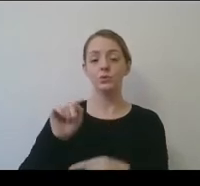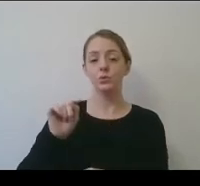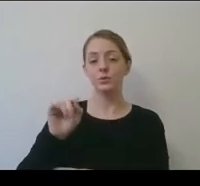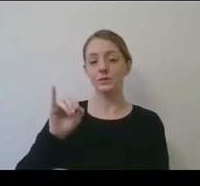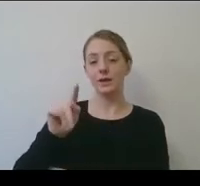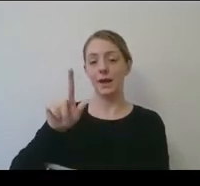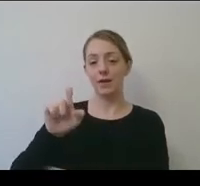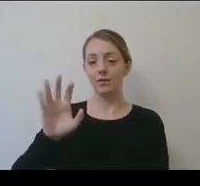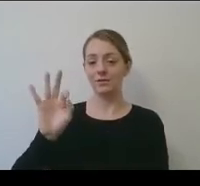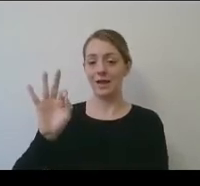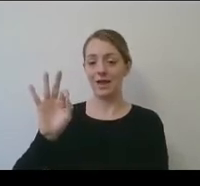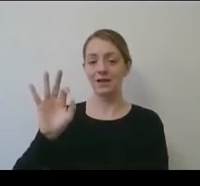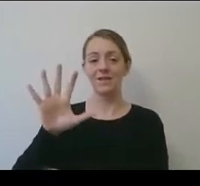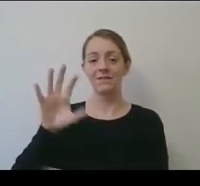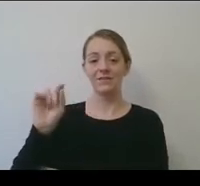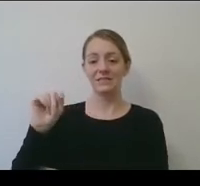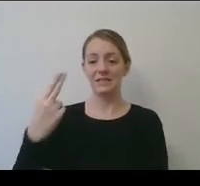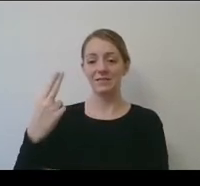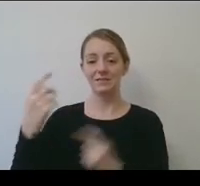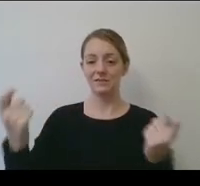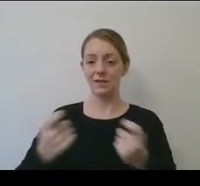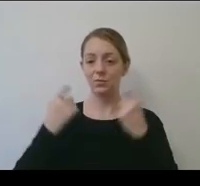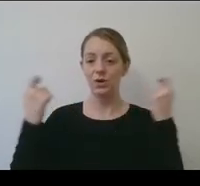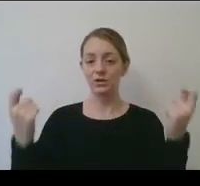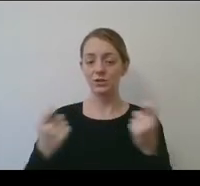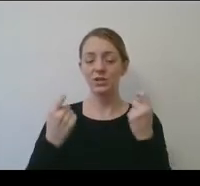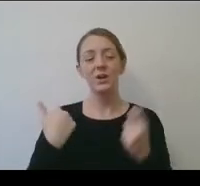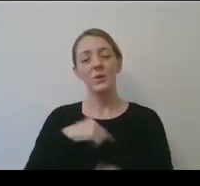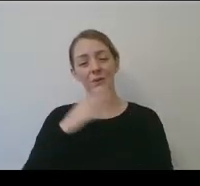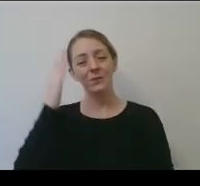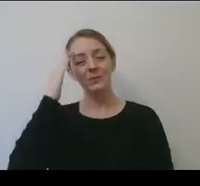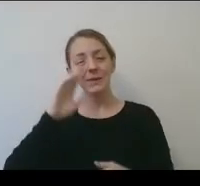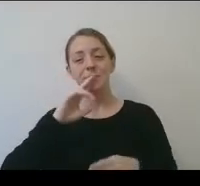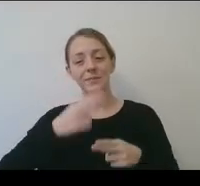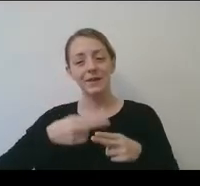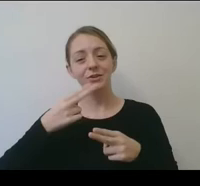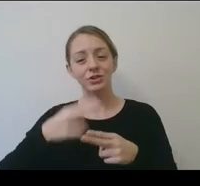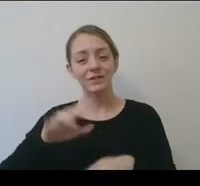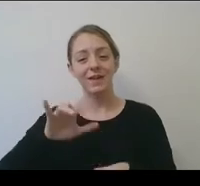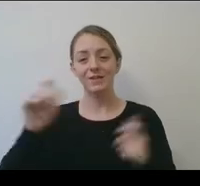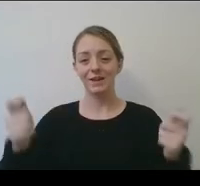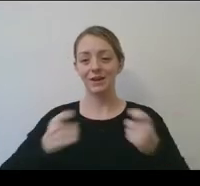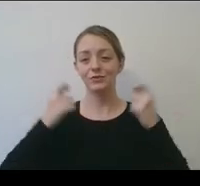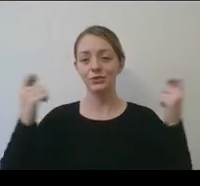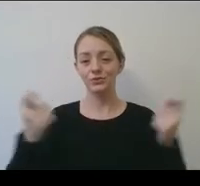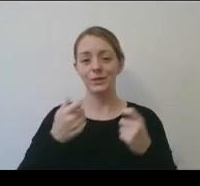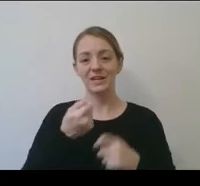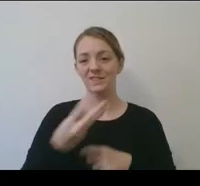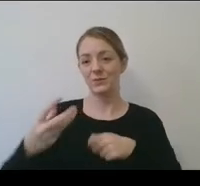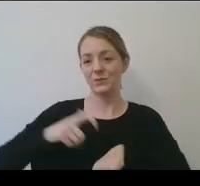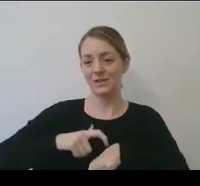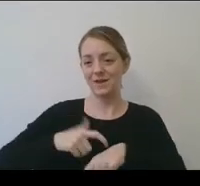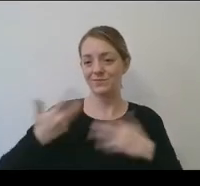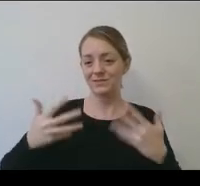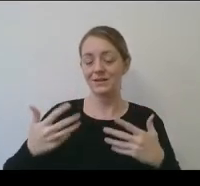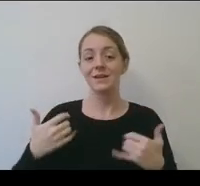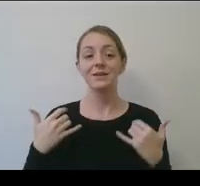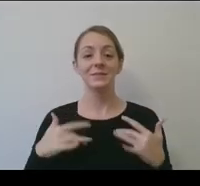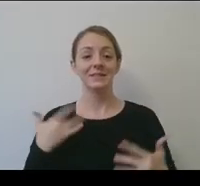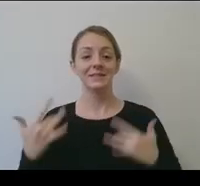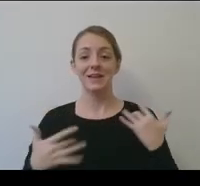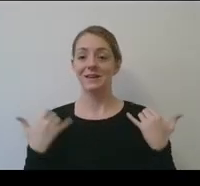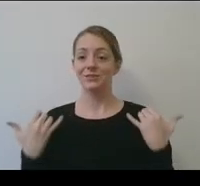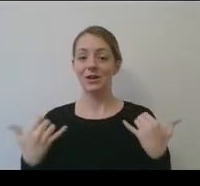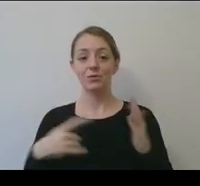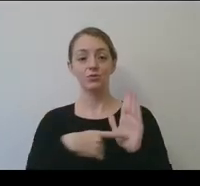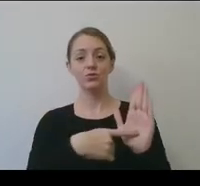celebration. We know the anniversary has been referenced a few times from the stage. I'm very excited in this moment to unveil for the